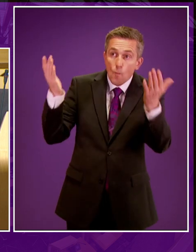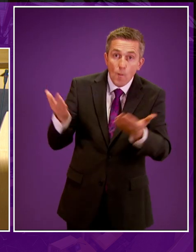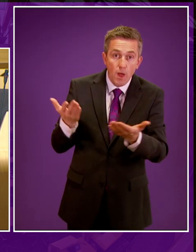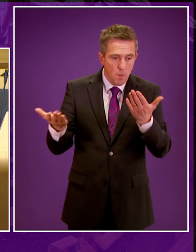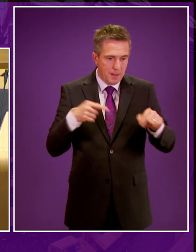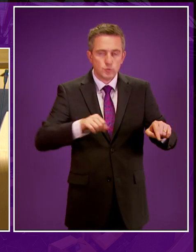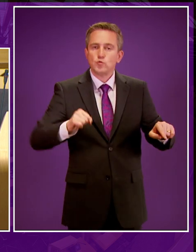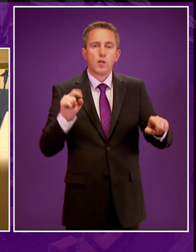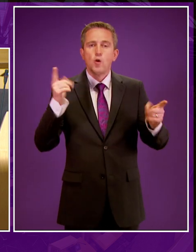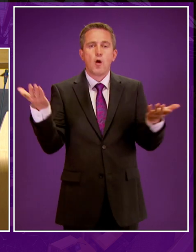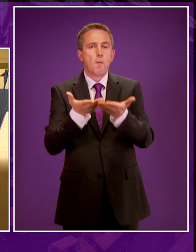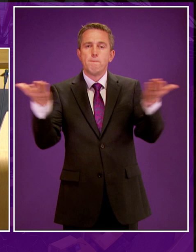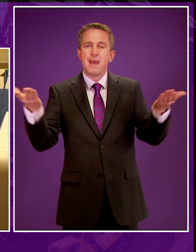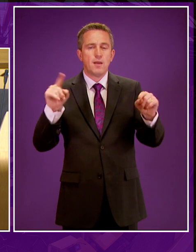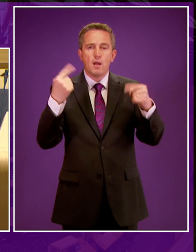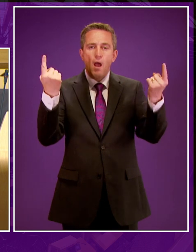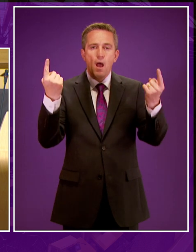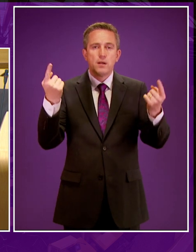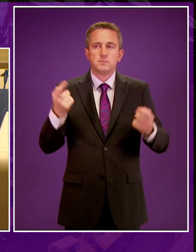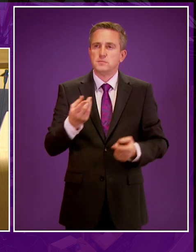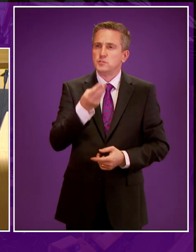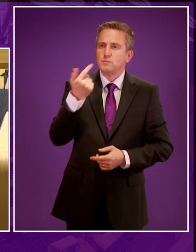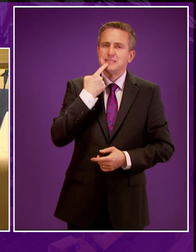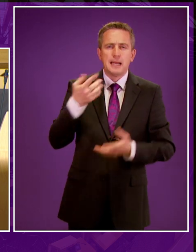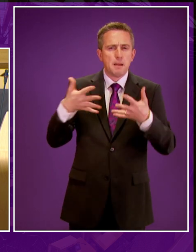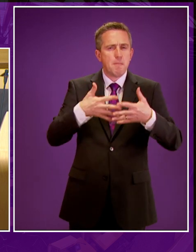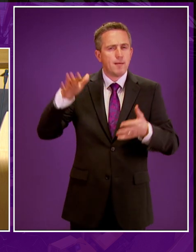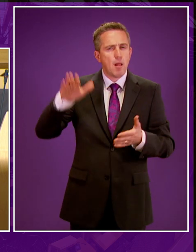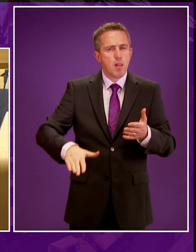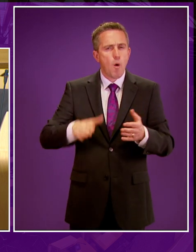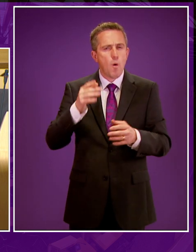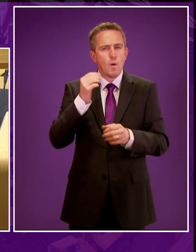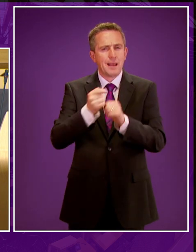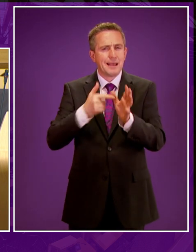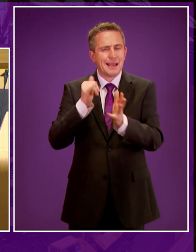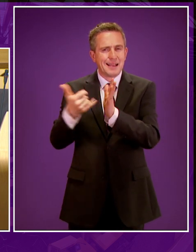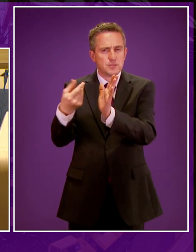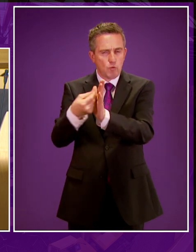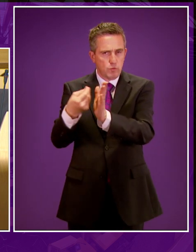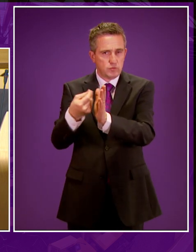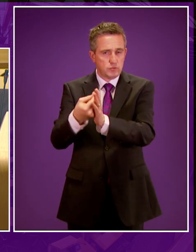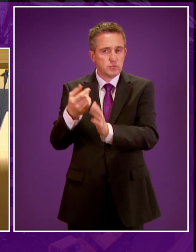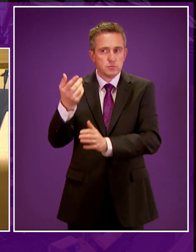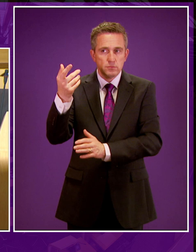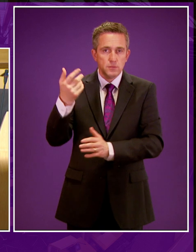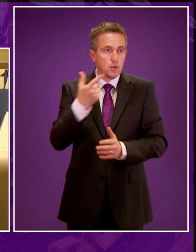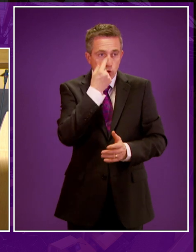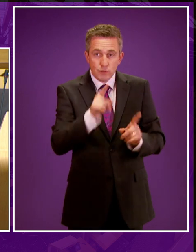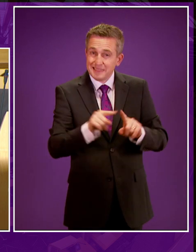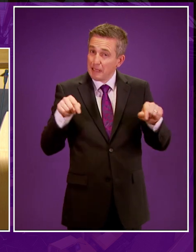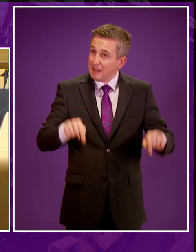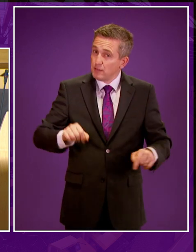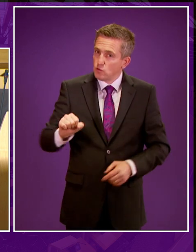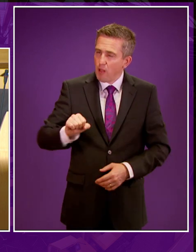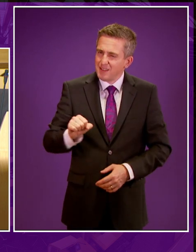predicted in Scotland. Many argued that the low cost of gas in America due to exploitation of unconventional gas could be replicated here,